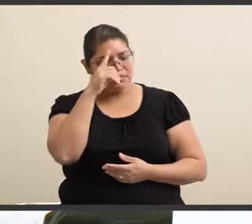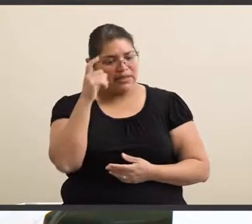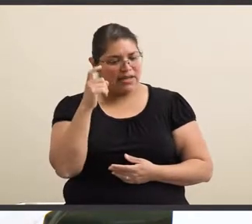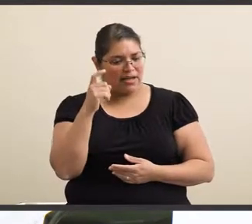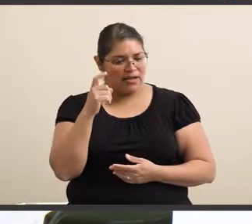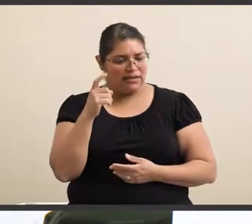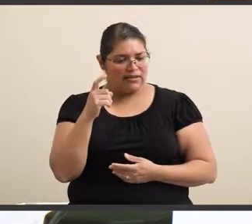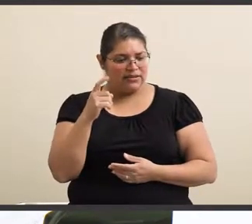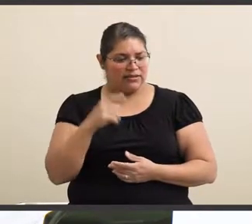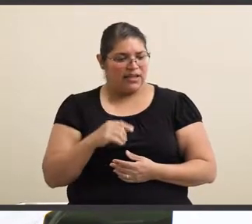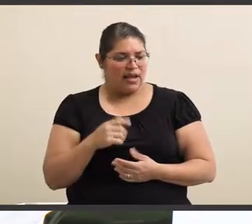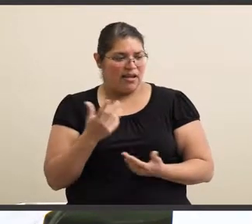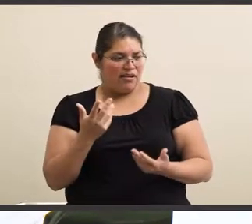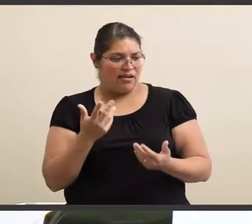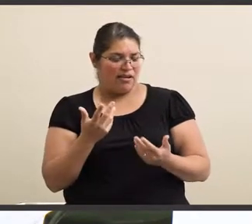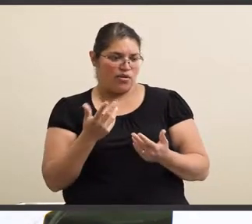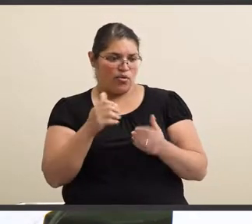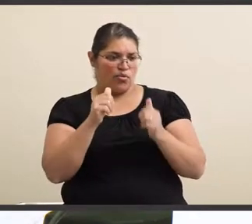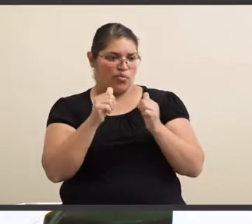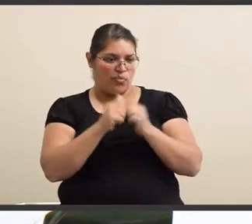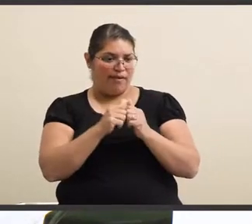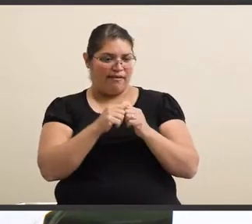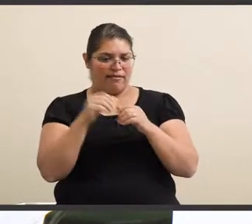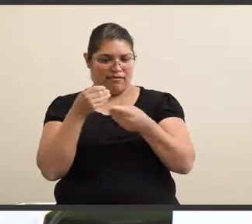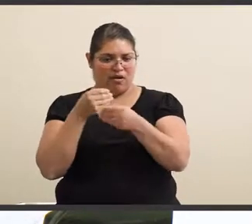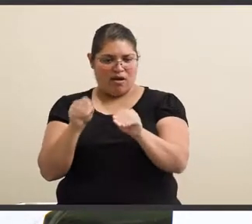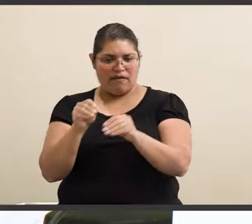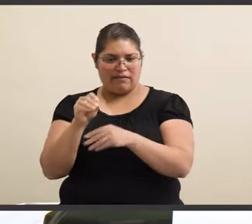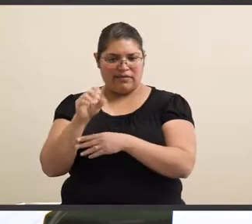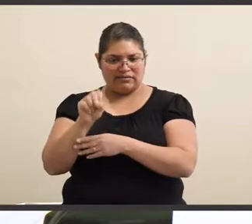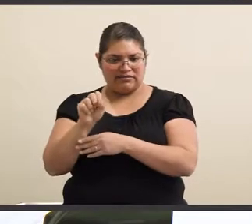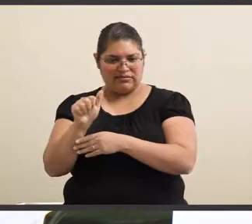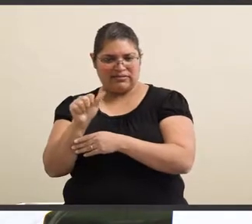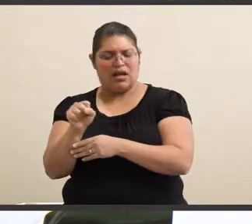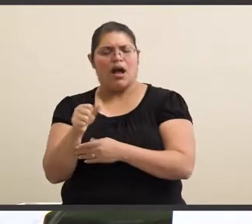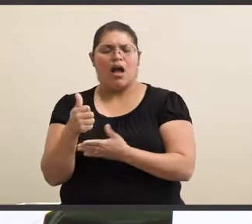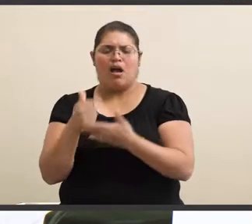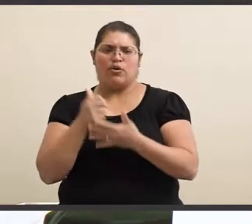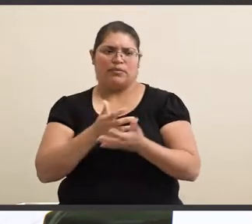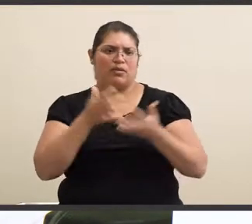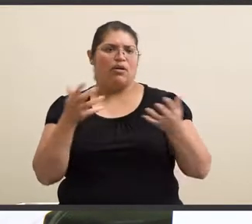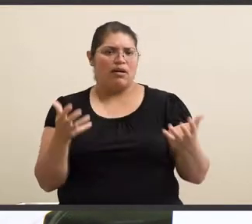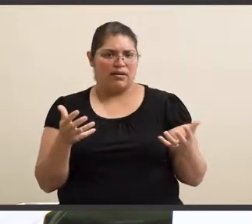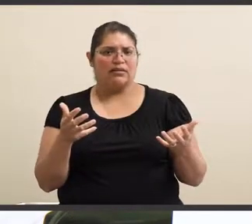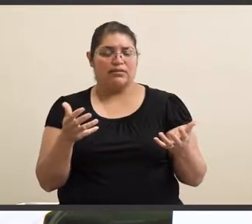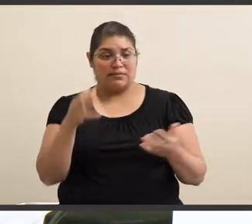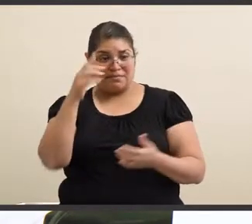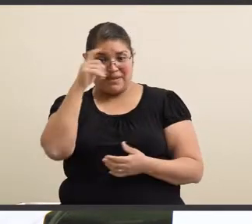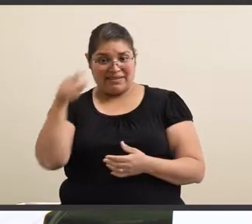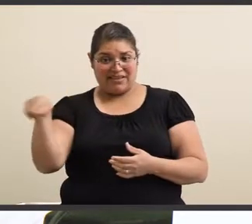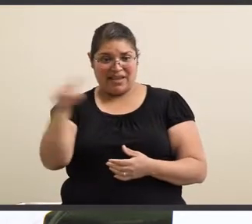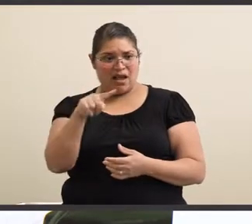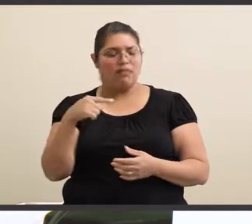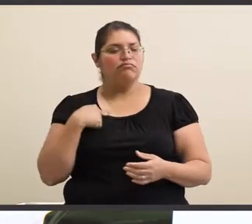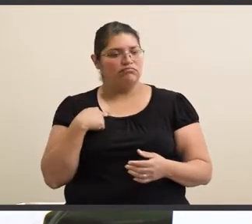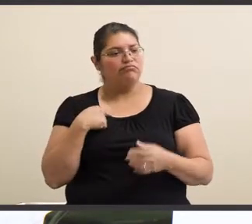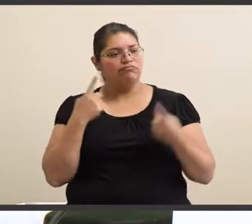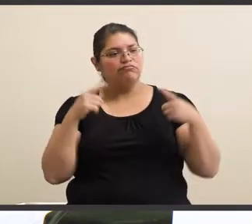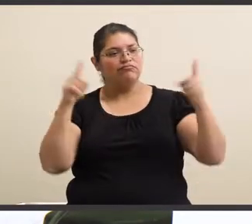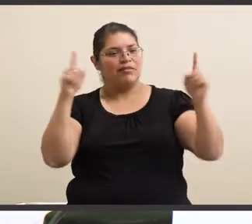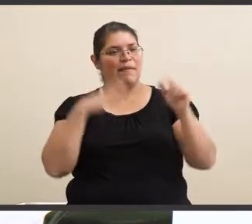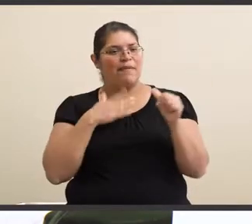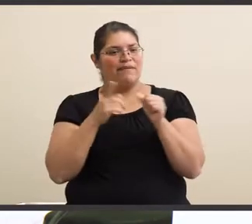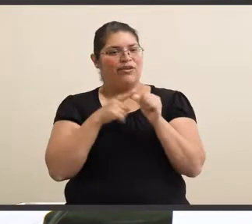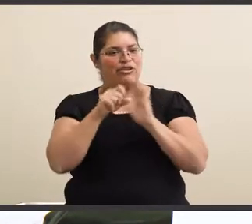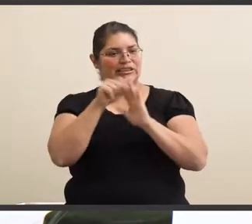like, with the Student Access and Video Services, they helped me a lot. Because of them, I was able to succeed my